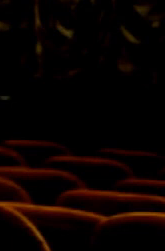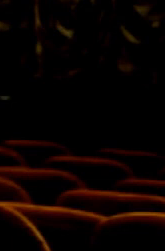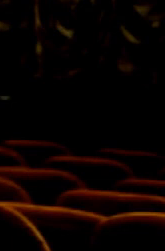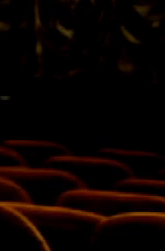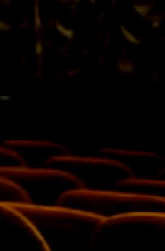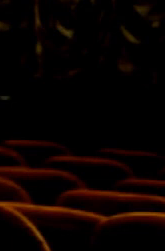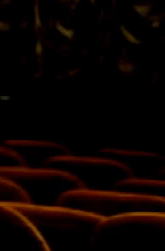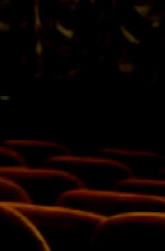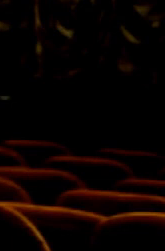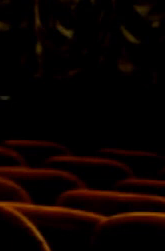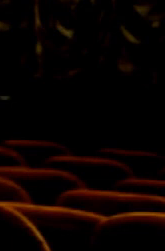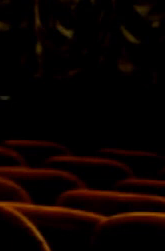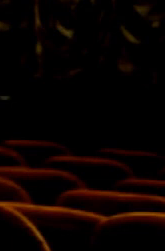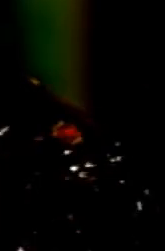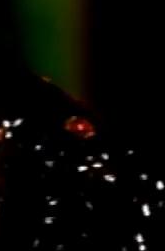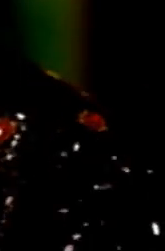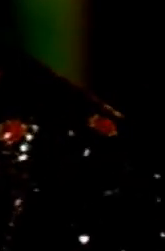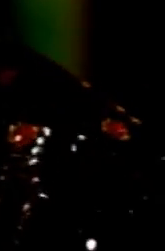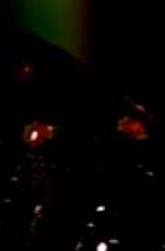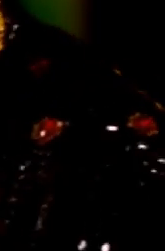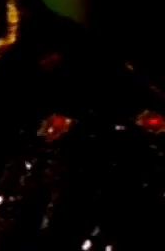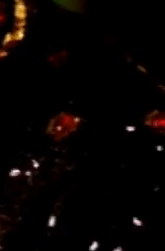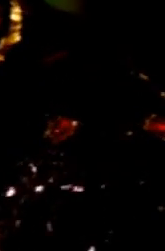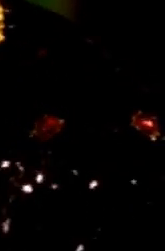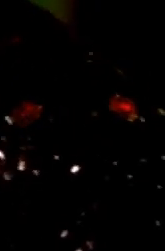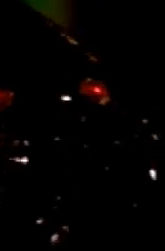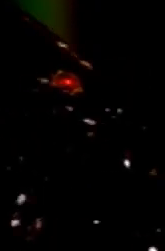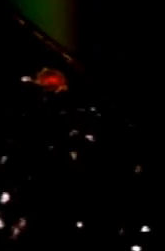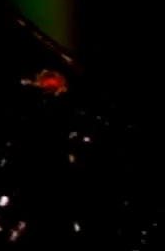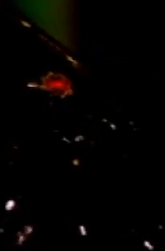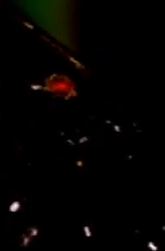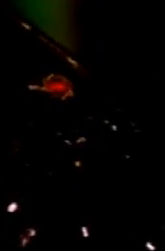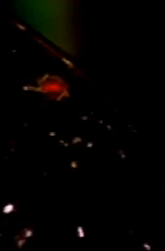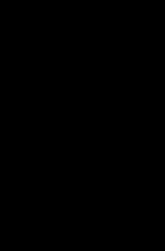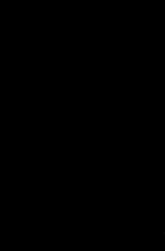Okay, this is the Luxorama documentary, take two.